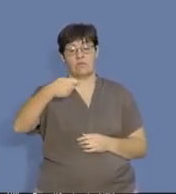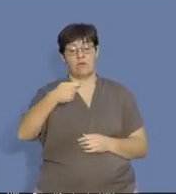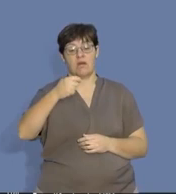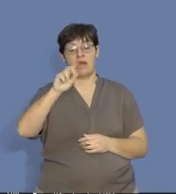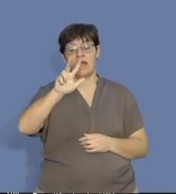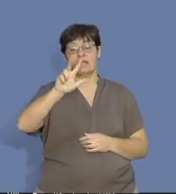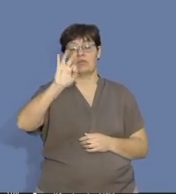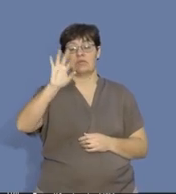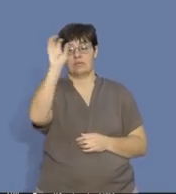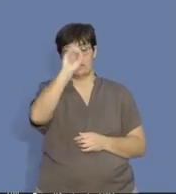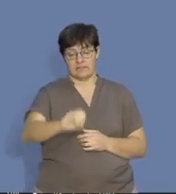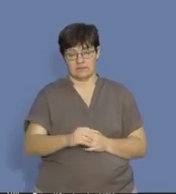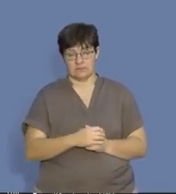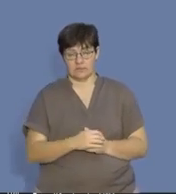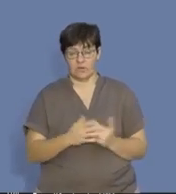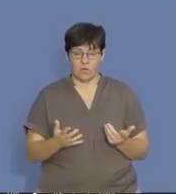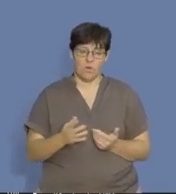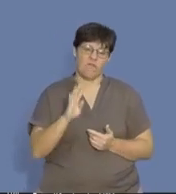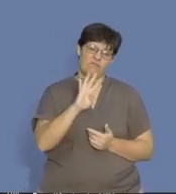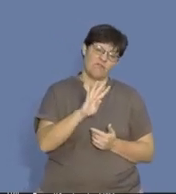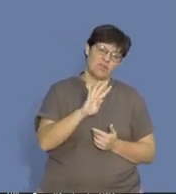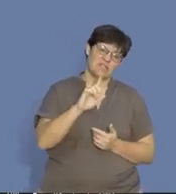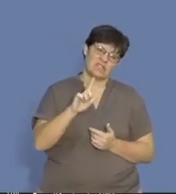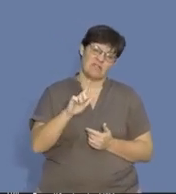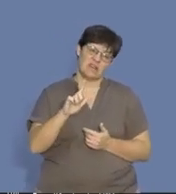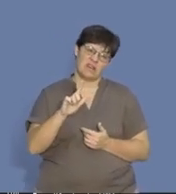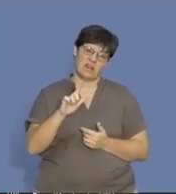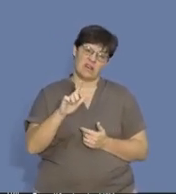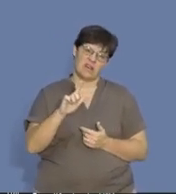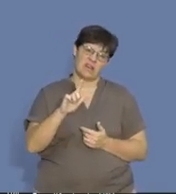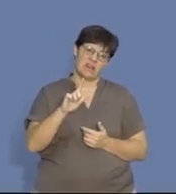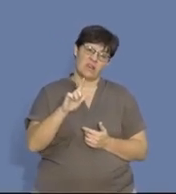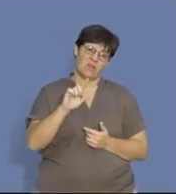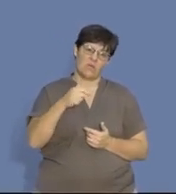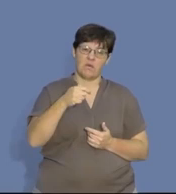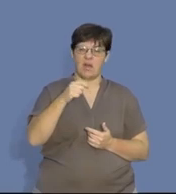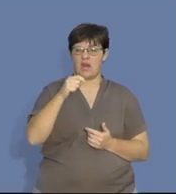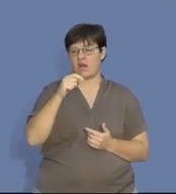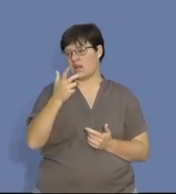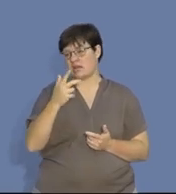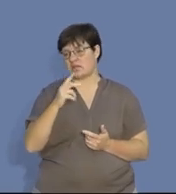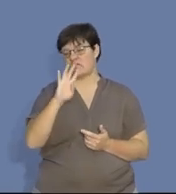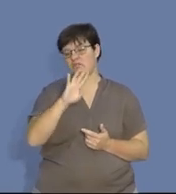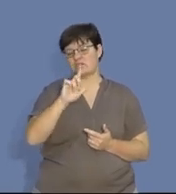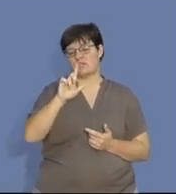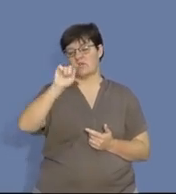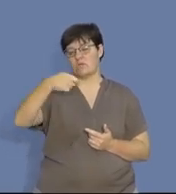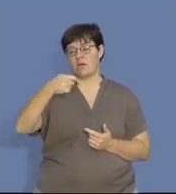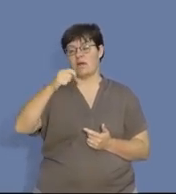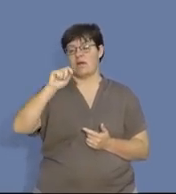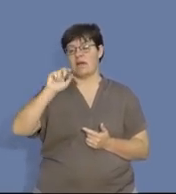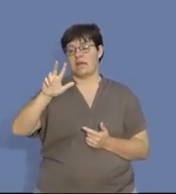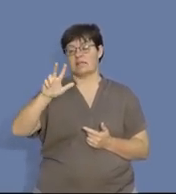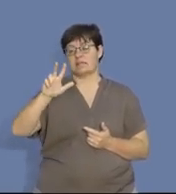,83% or 47,8%. Okay. So, 47